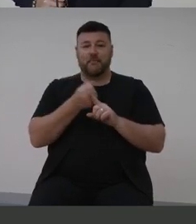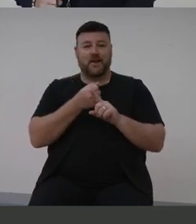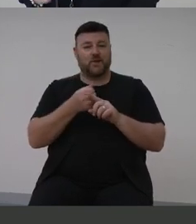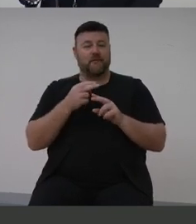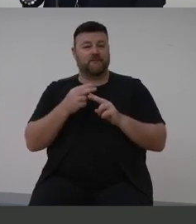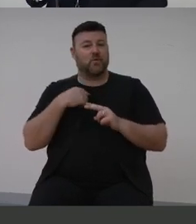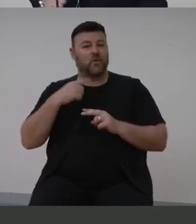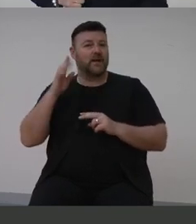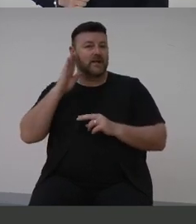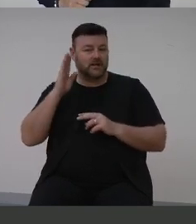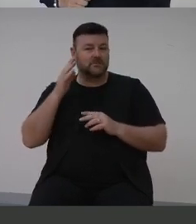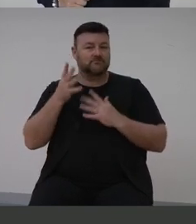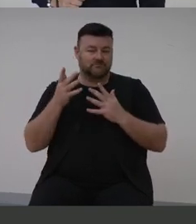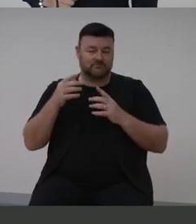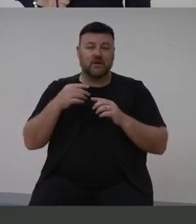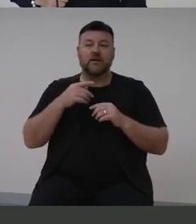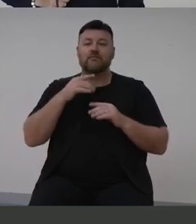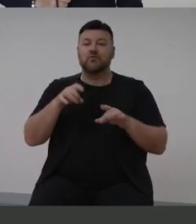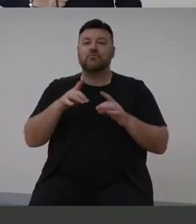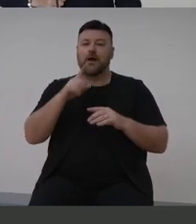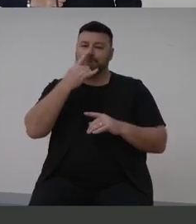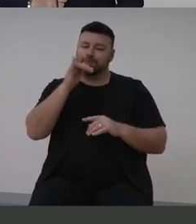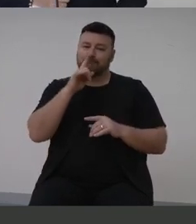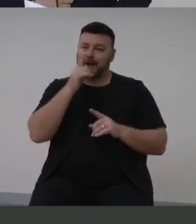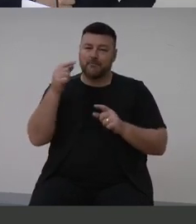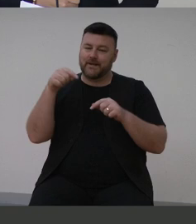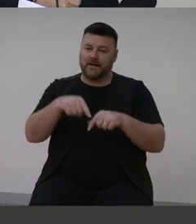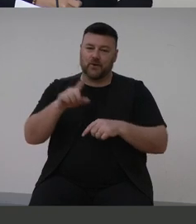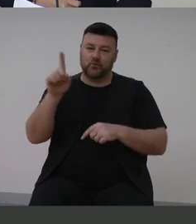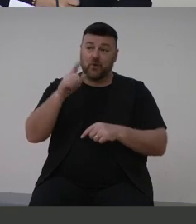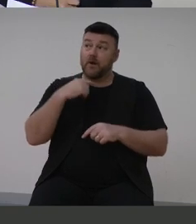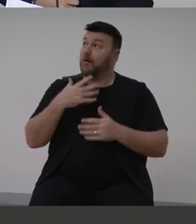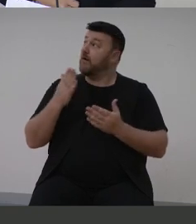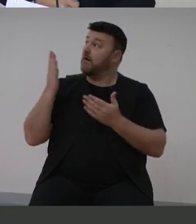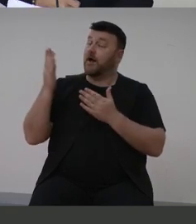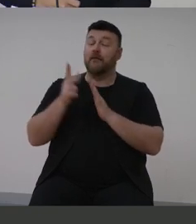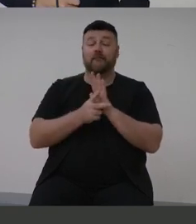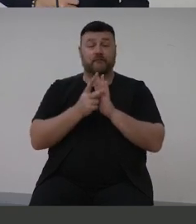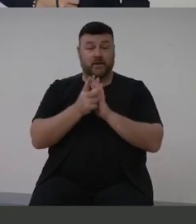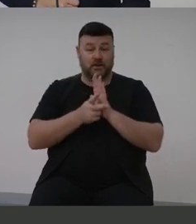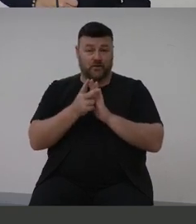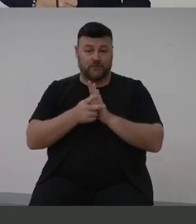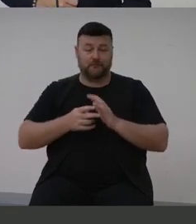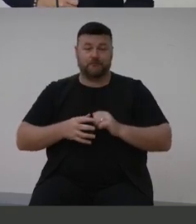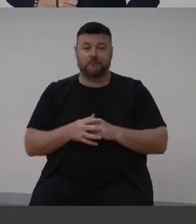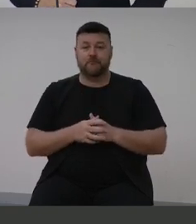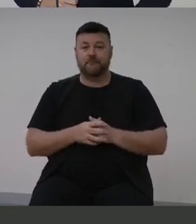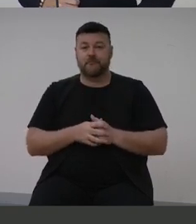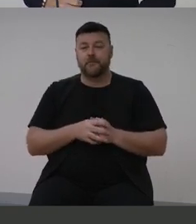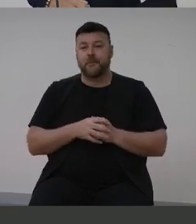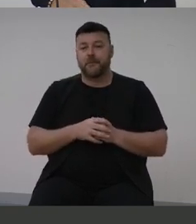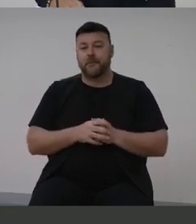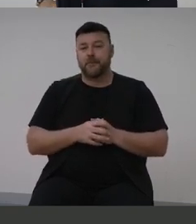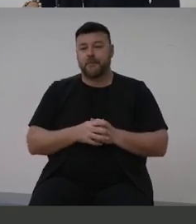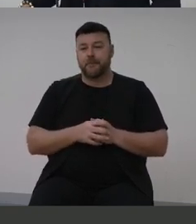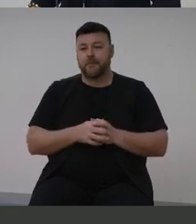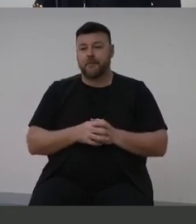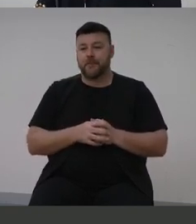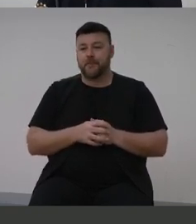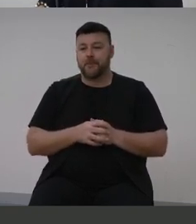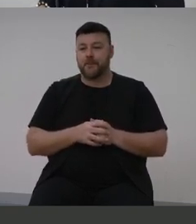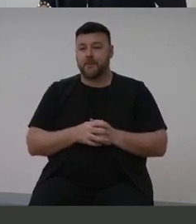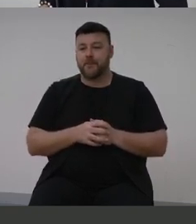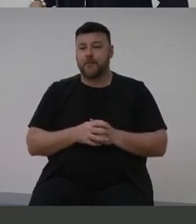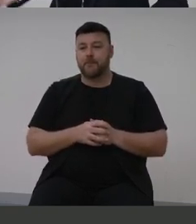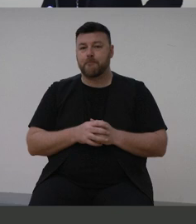Australia. Unfortunately, he couldn't be with us today, but he has provided us with a video message of support for the day and to talk